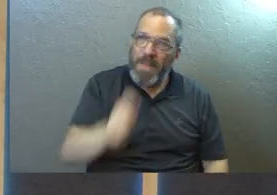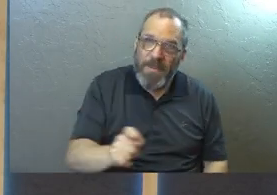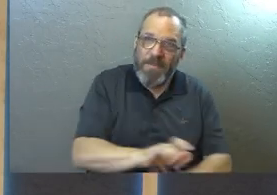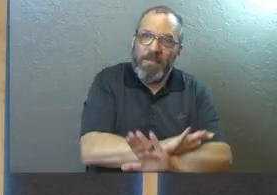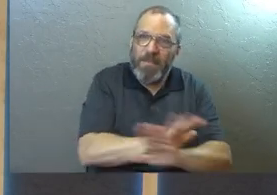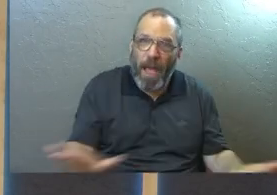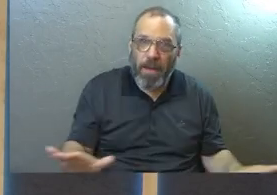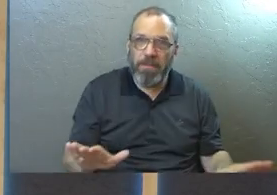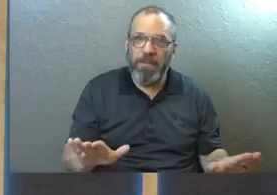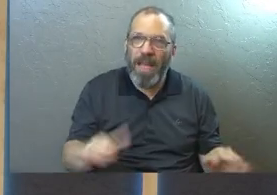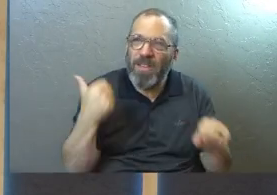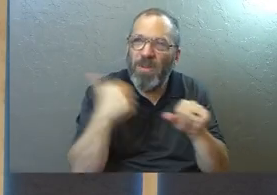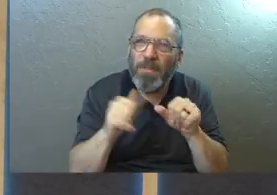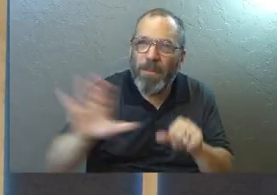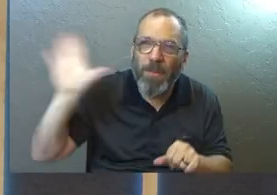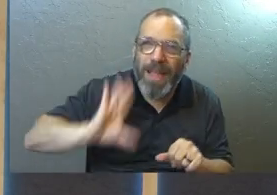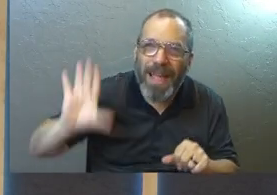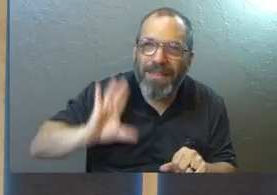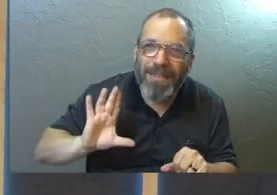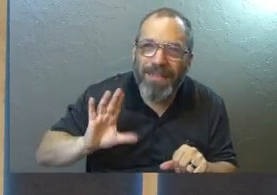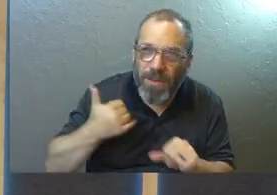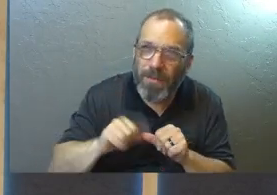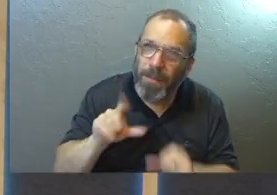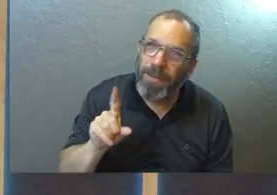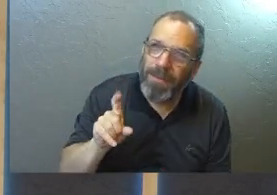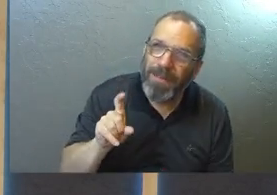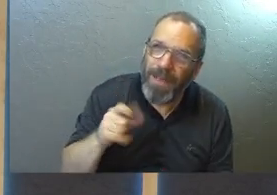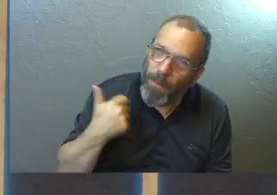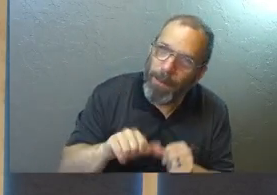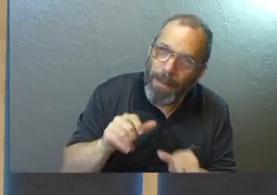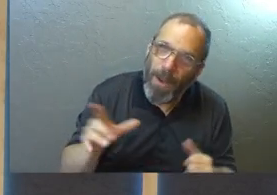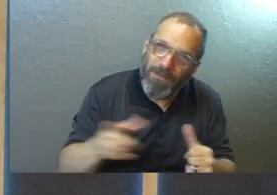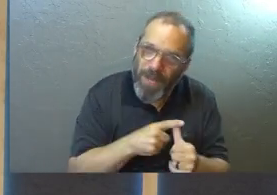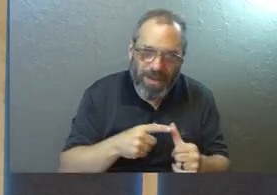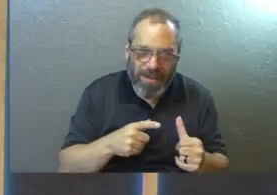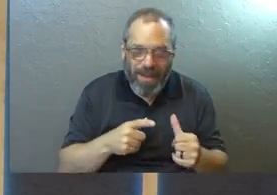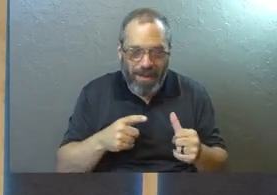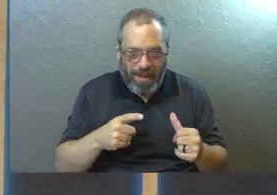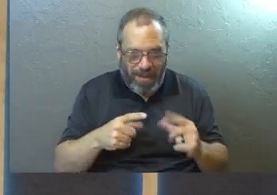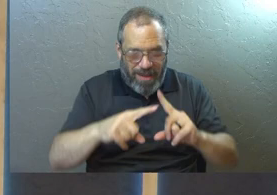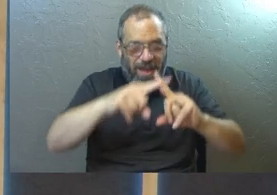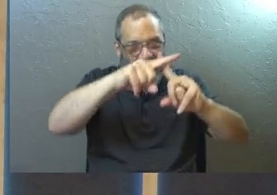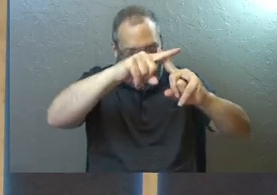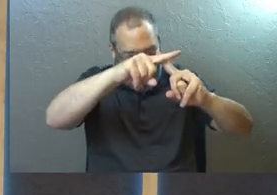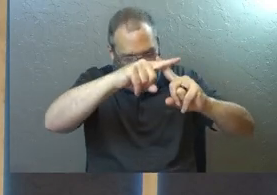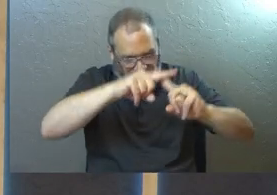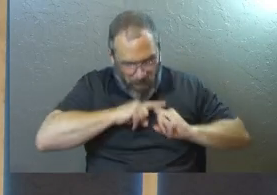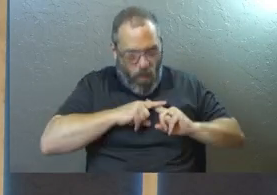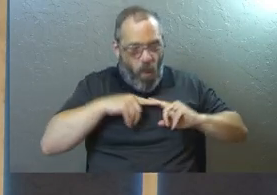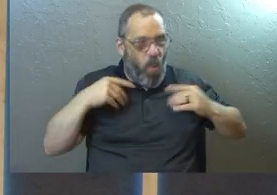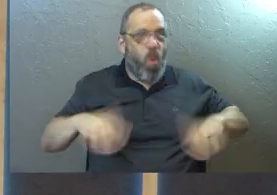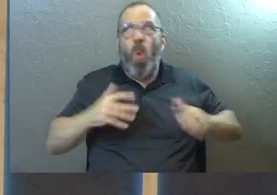to me. Do you remember those days? Do you remember those days when you first got shockingly saved?